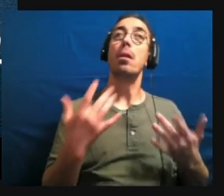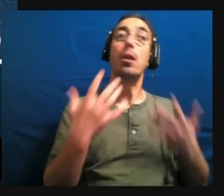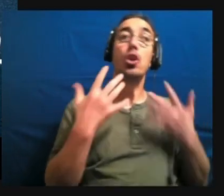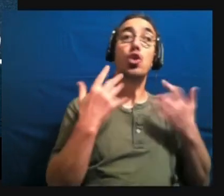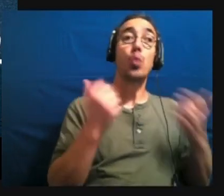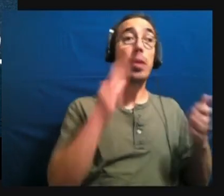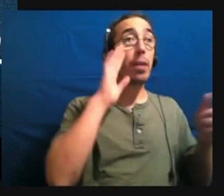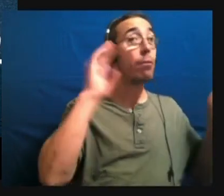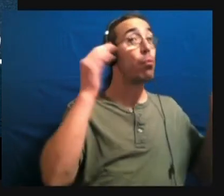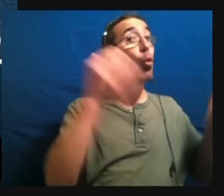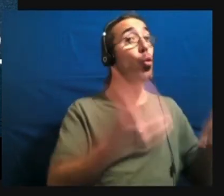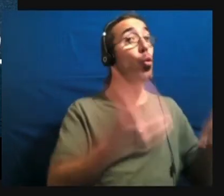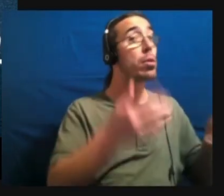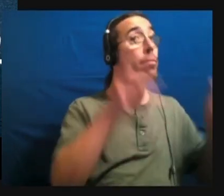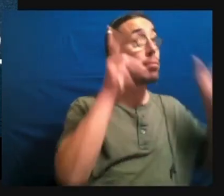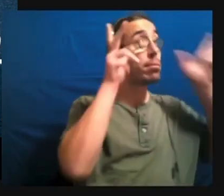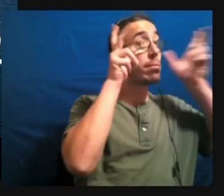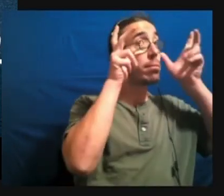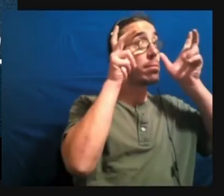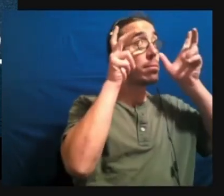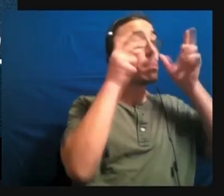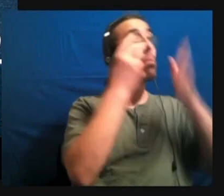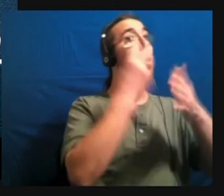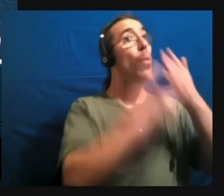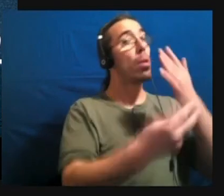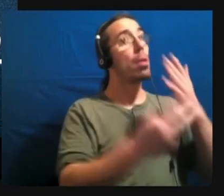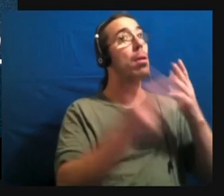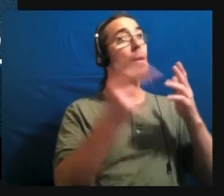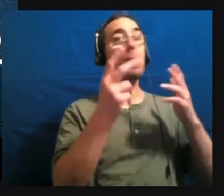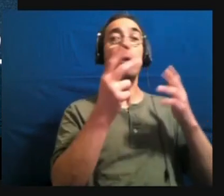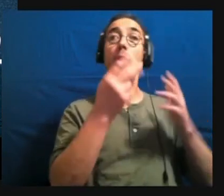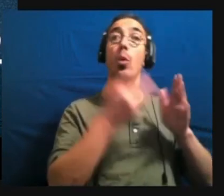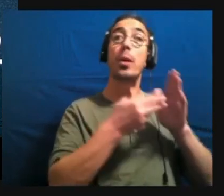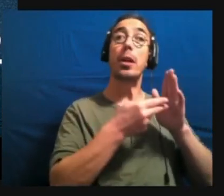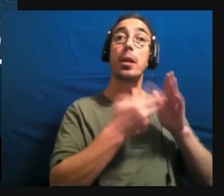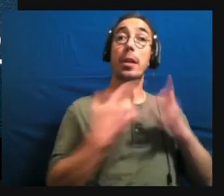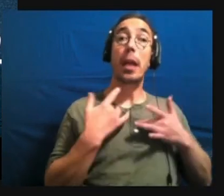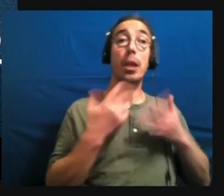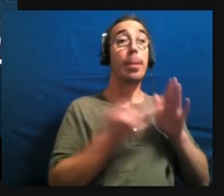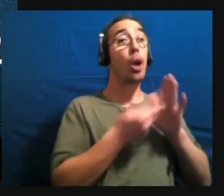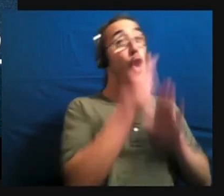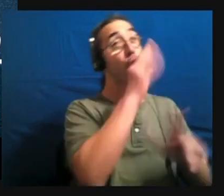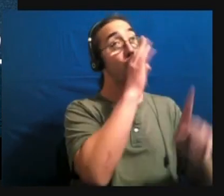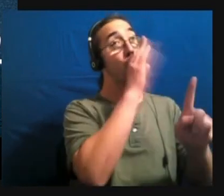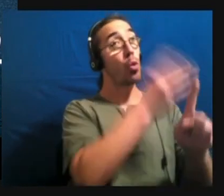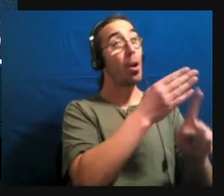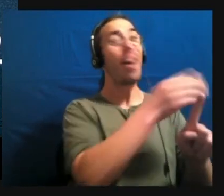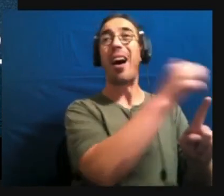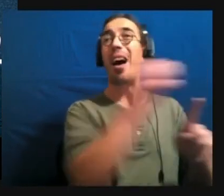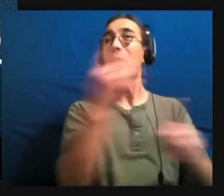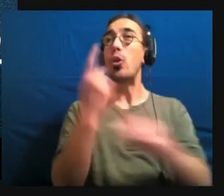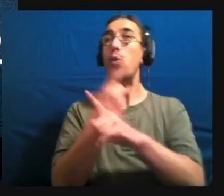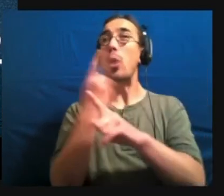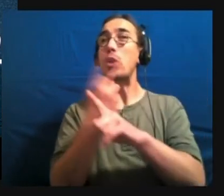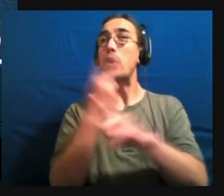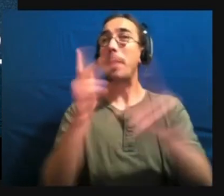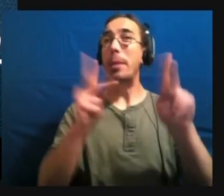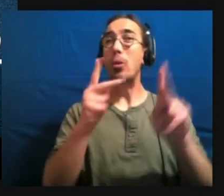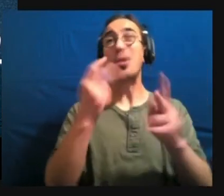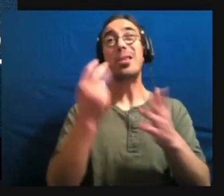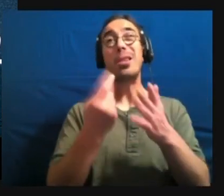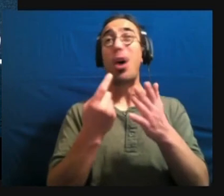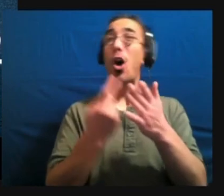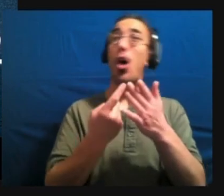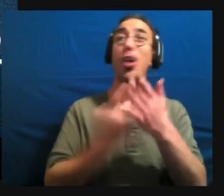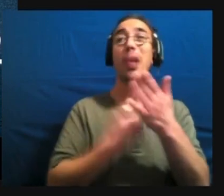visual and auditory perception. We tend to be honest and direct. Sometimes that's hard for people, but, um, but